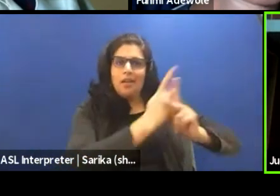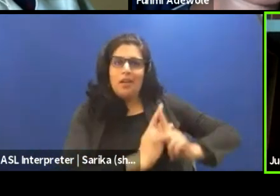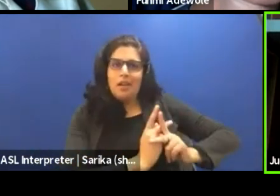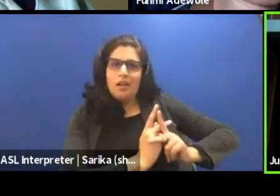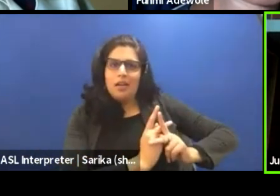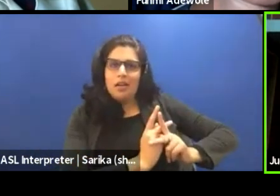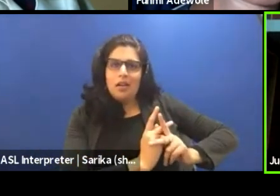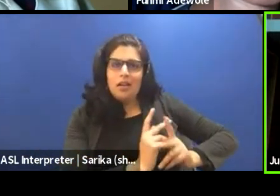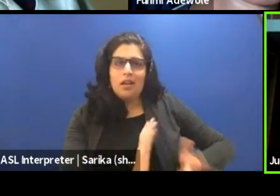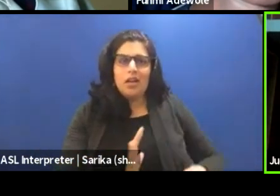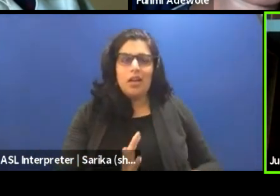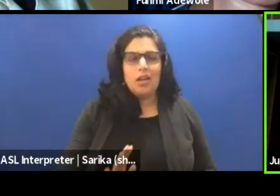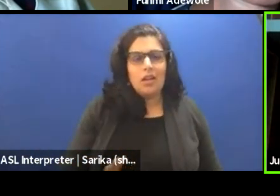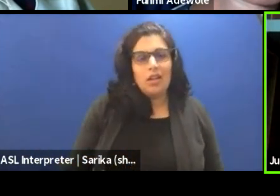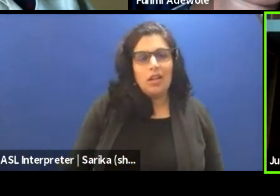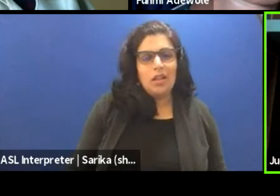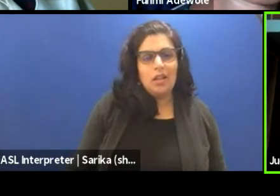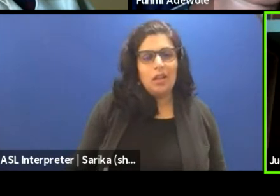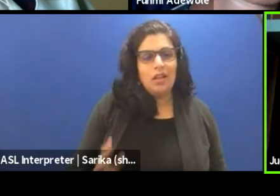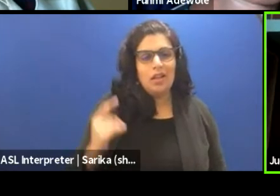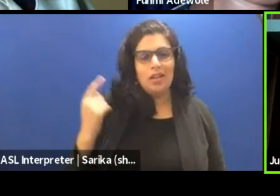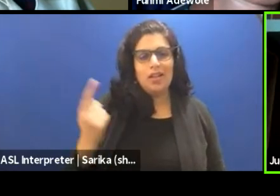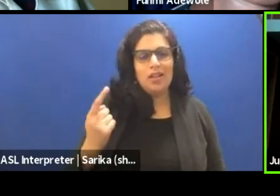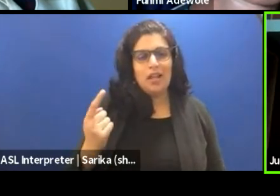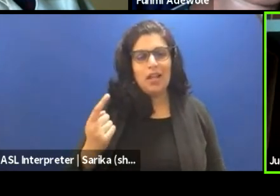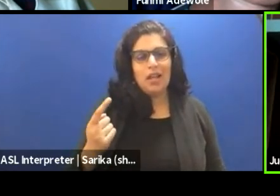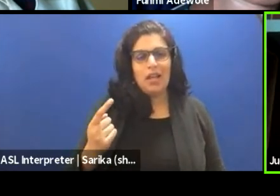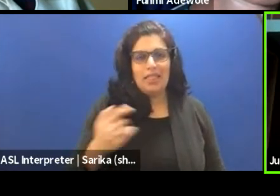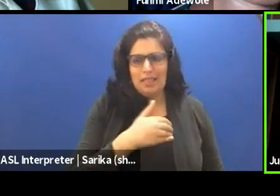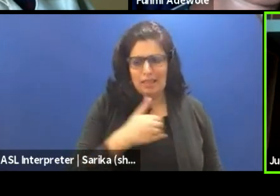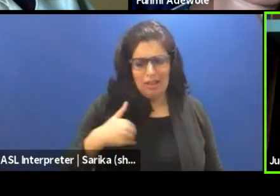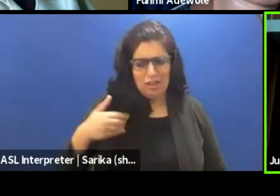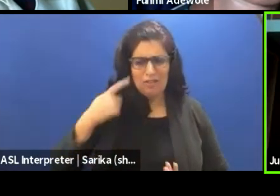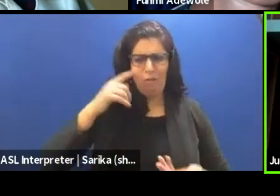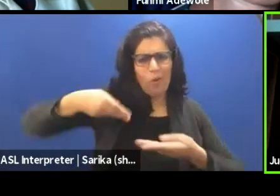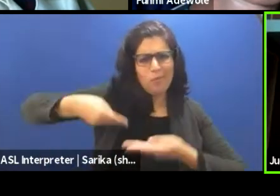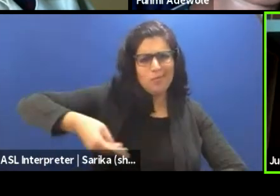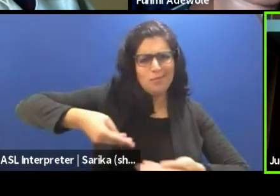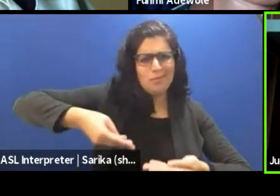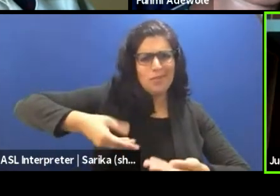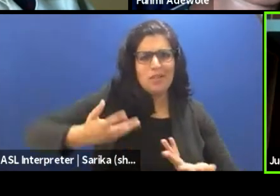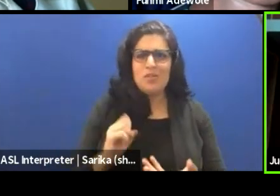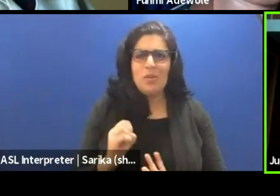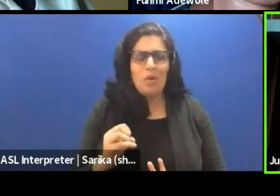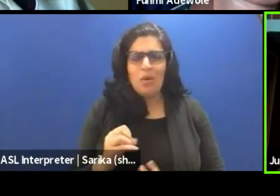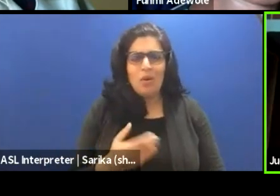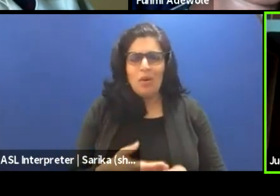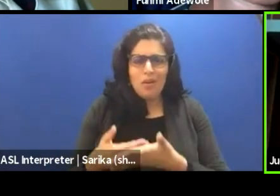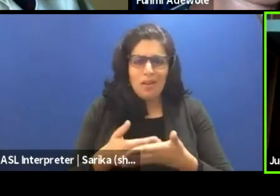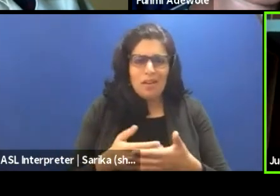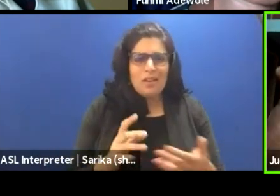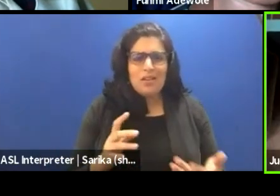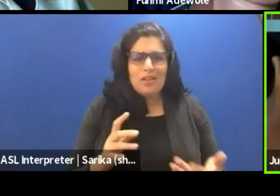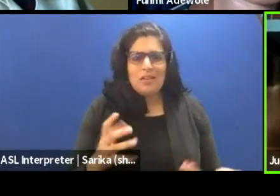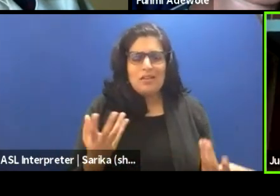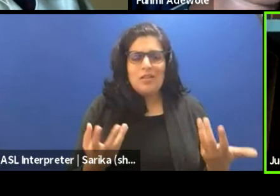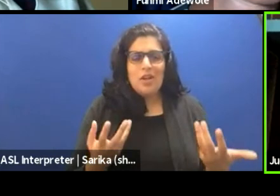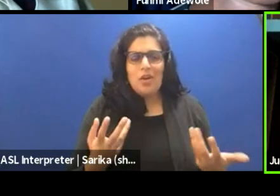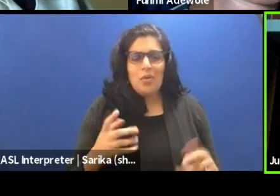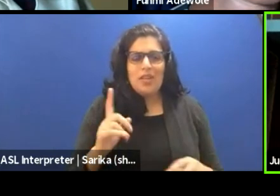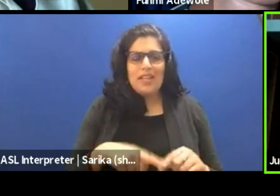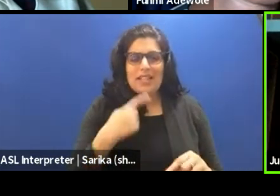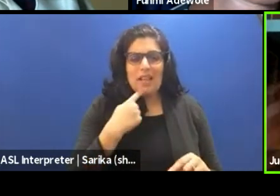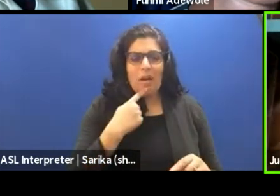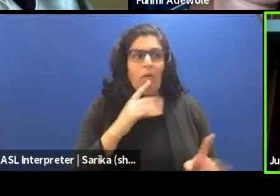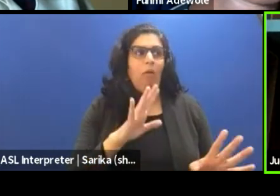that, you it was mammary glands. It was something to nurture the child and all of that. So, I said, look, we cannot say that because these people